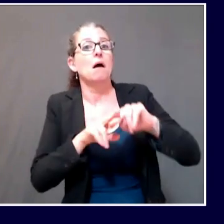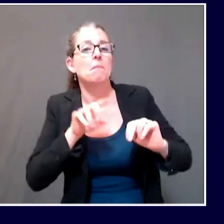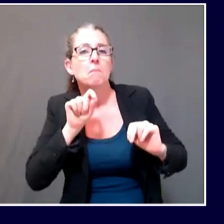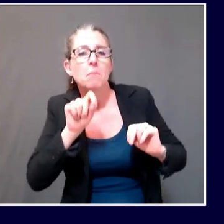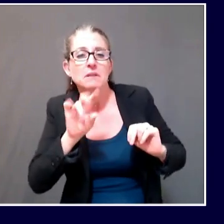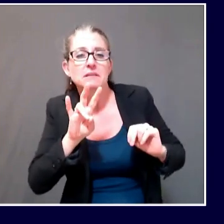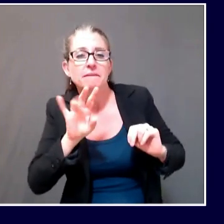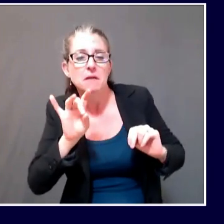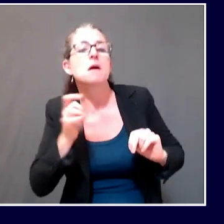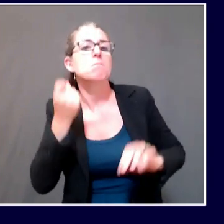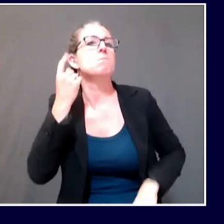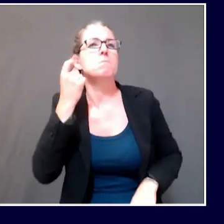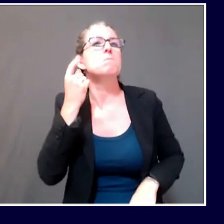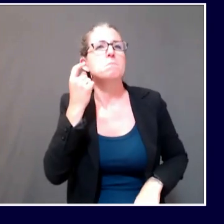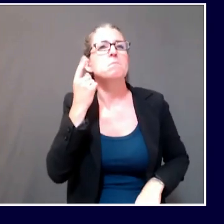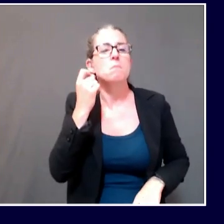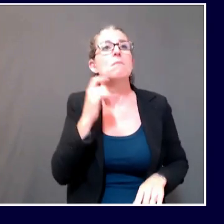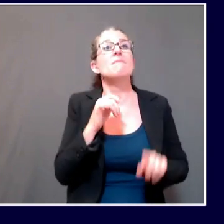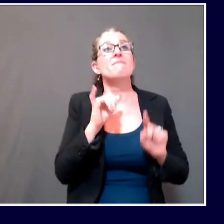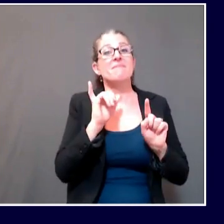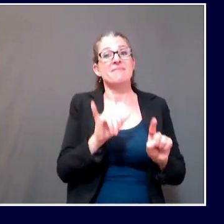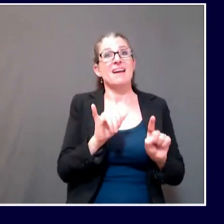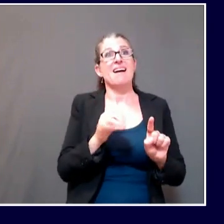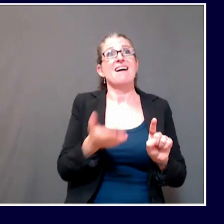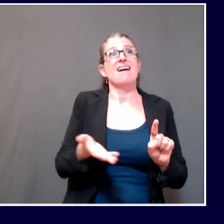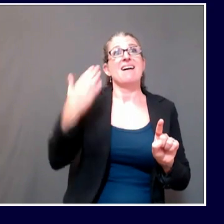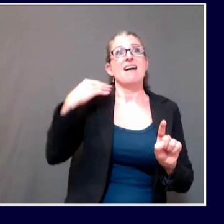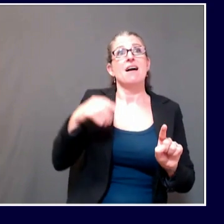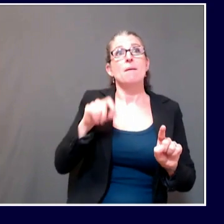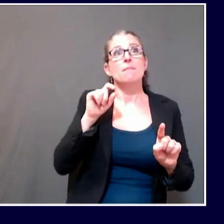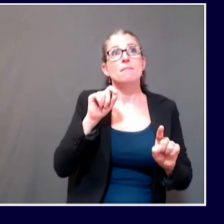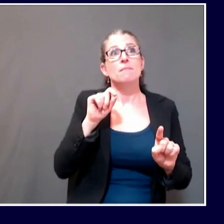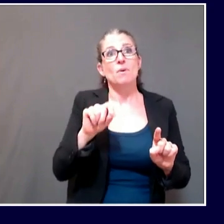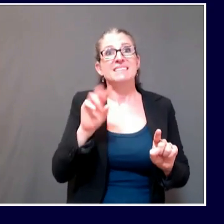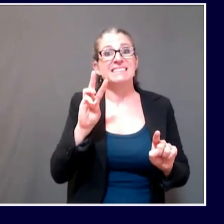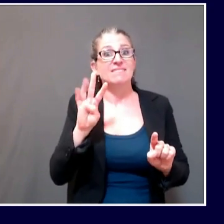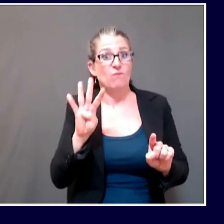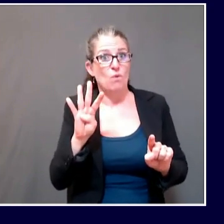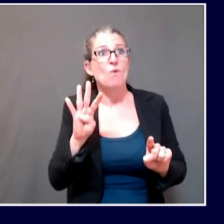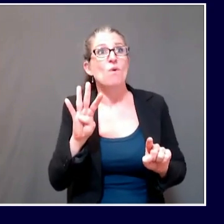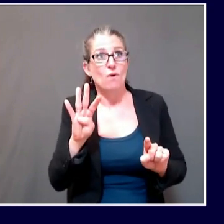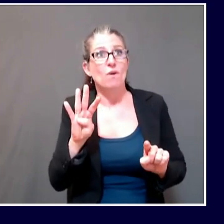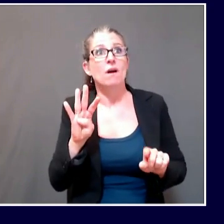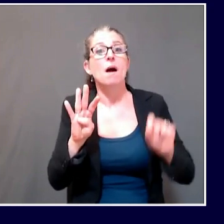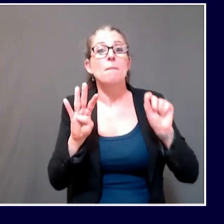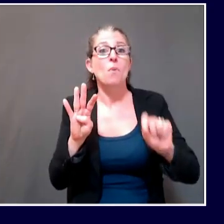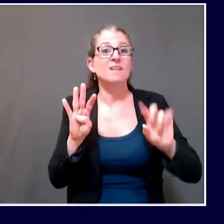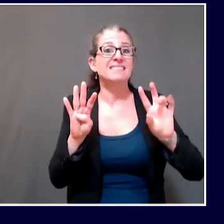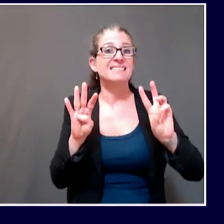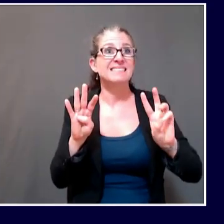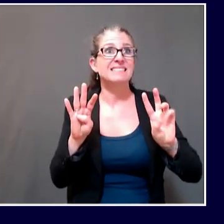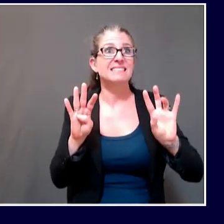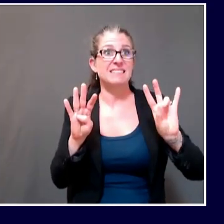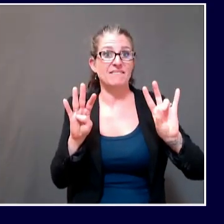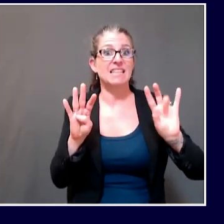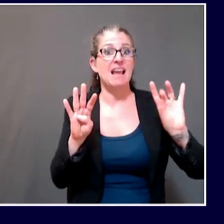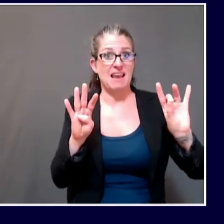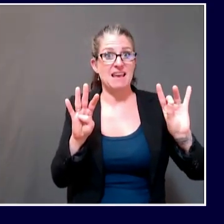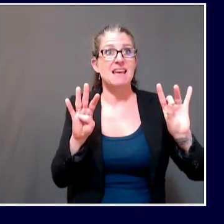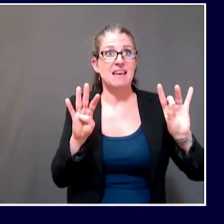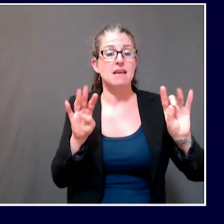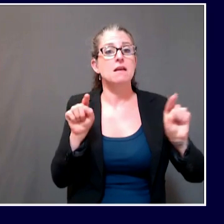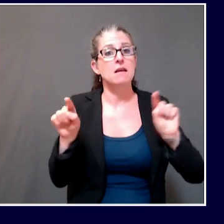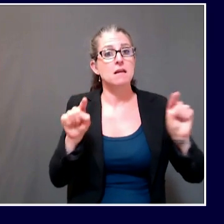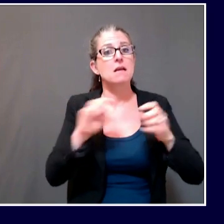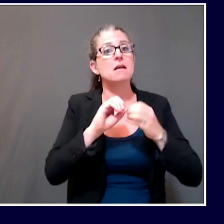difference between a positivity rate of 0.65 and a positivity rate of 0.78, that's really the epidemiological